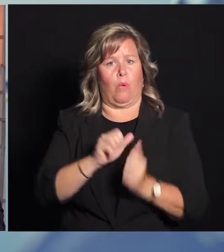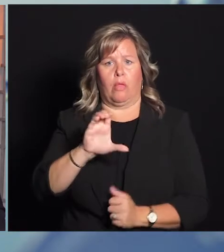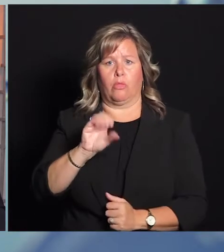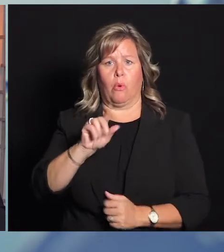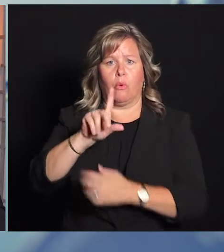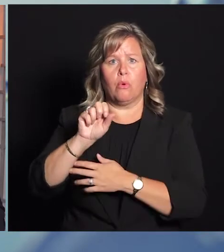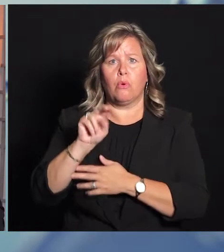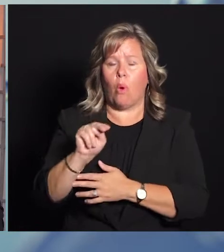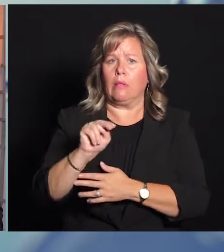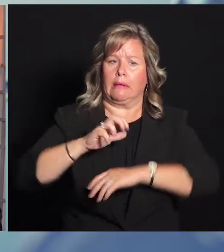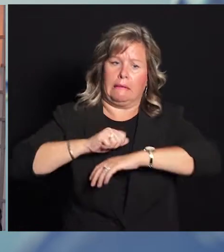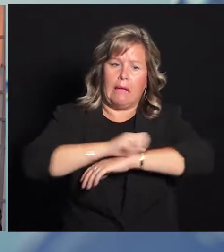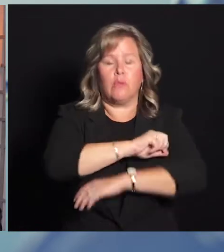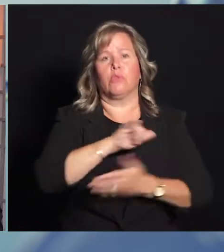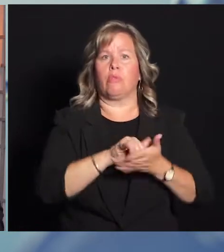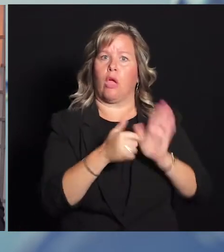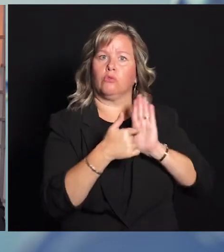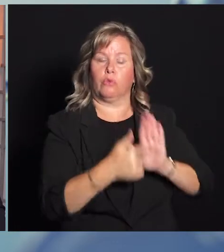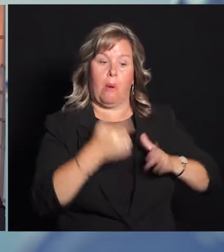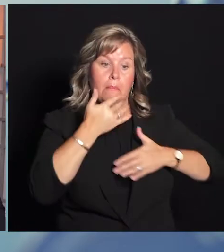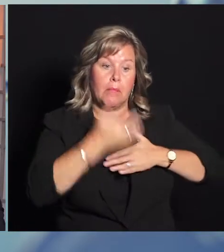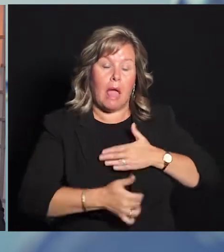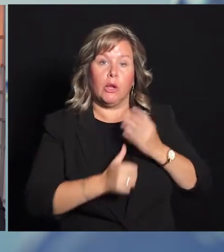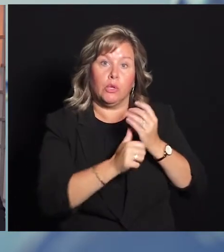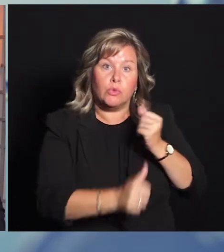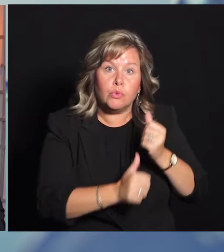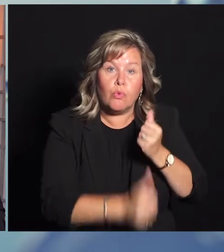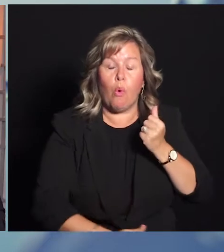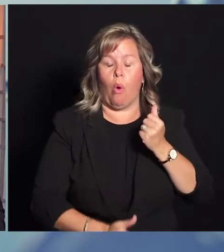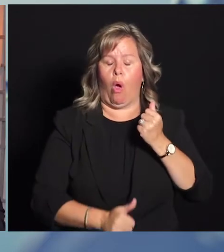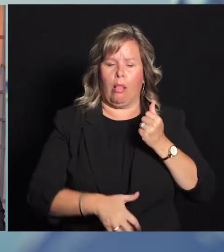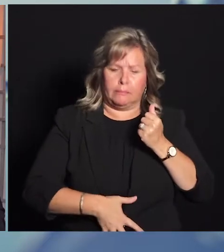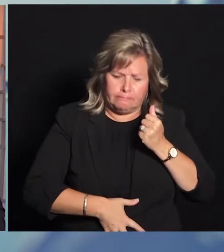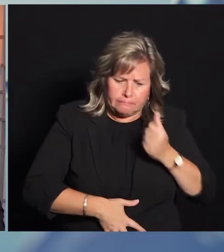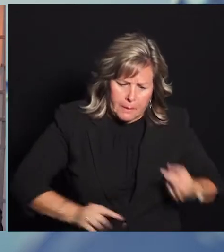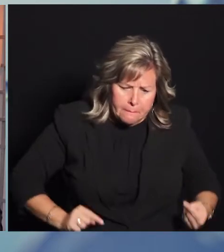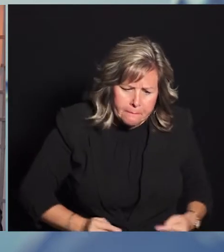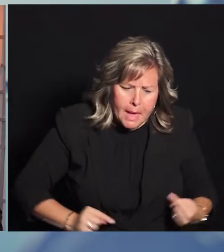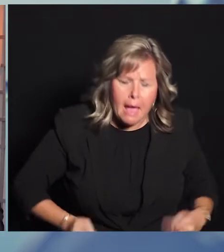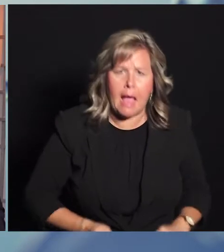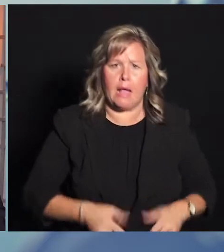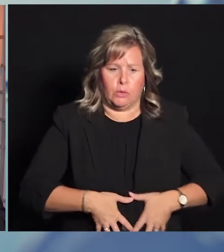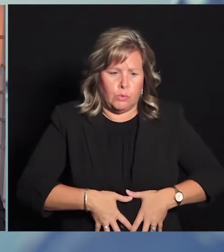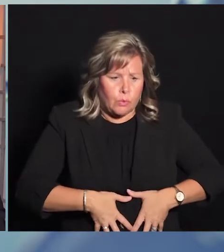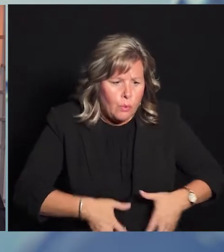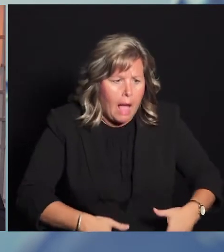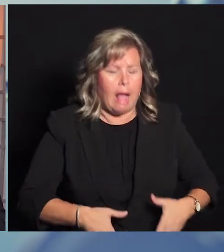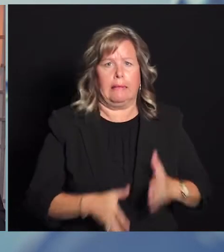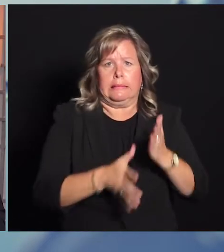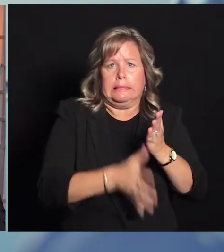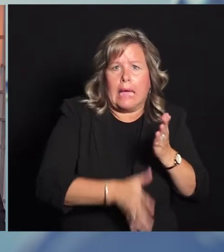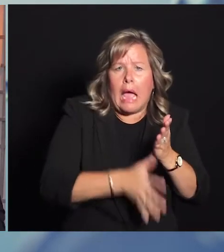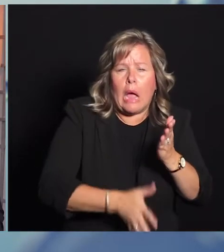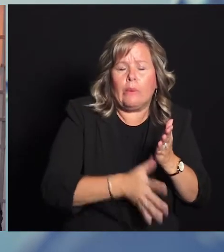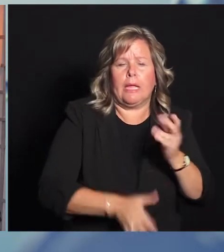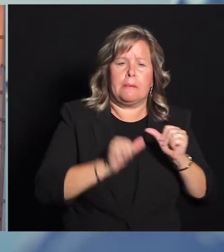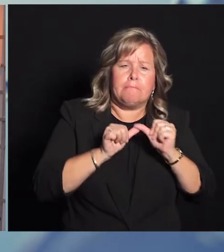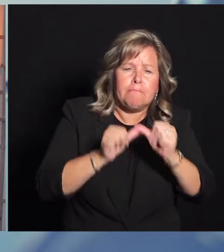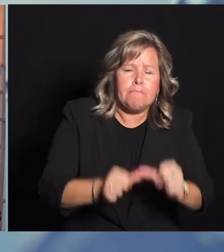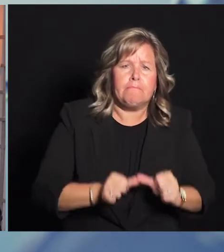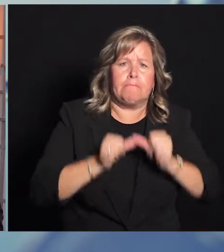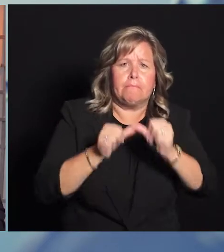cancer, things like bloody stool or persistent abdominal pain or swelling, persistent diarrhea or